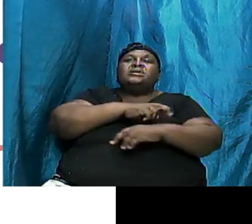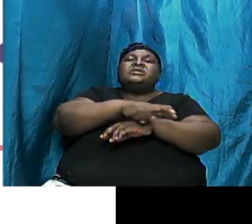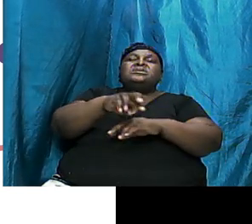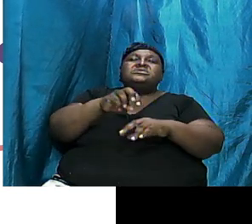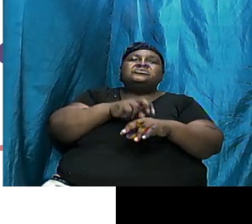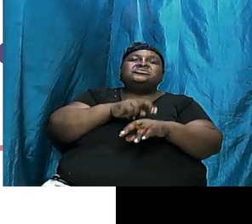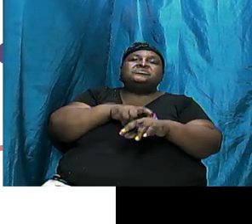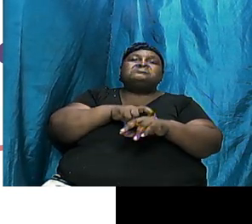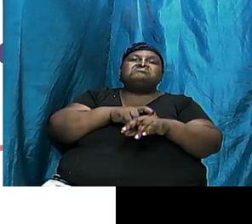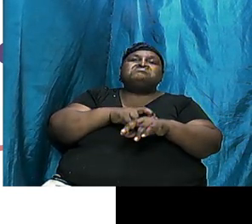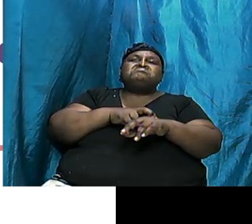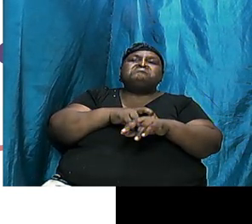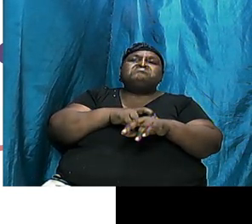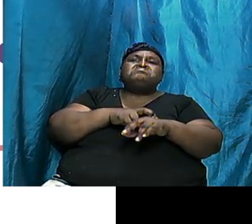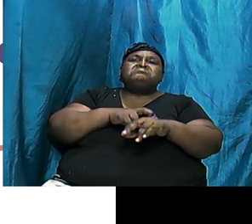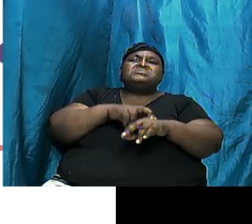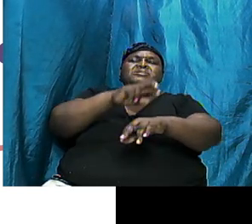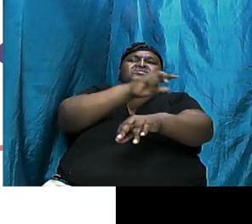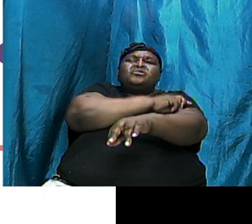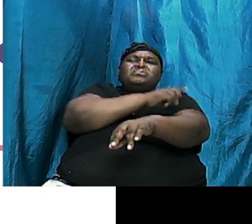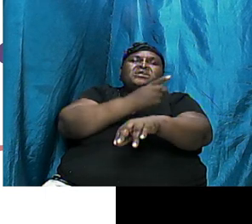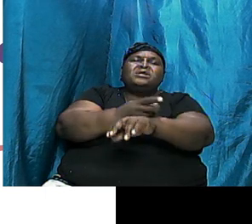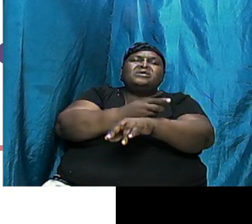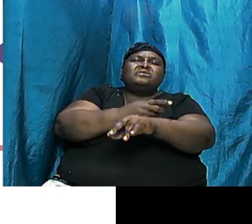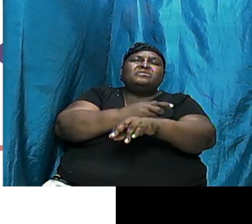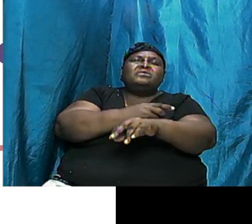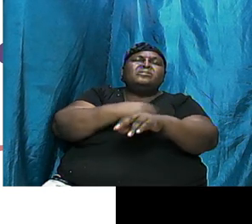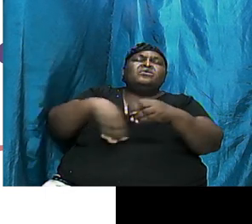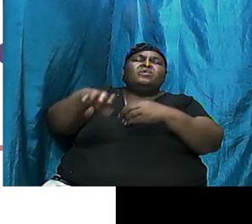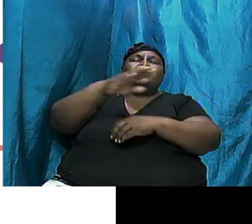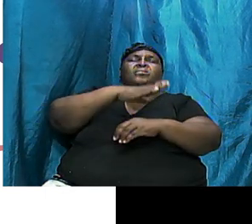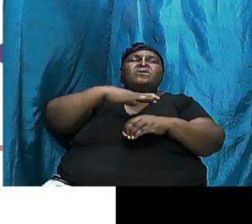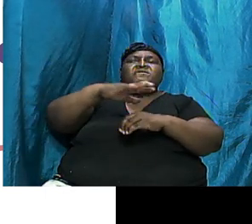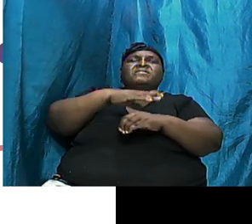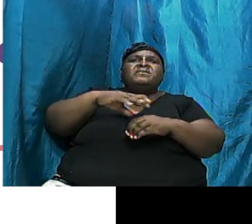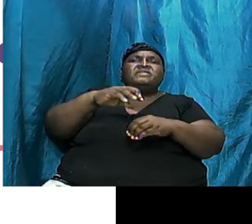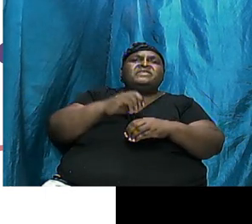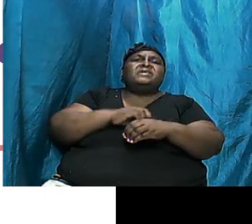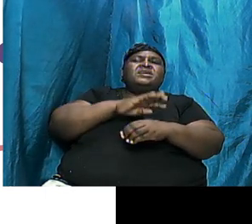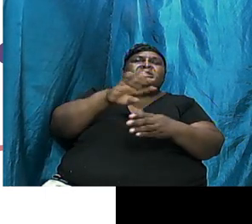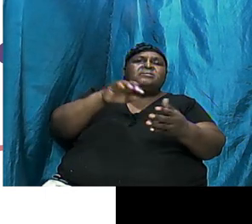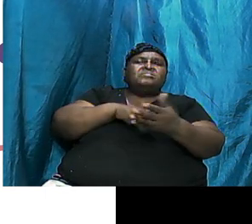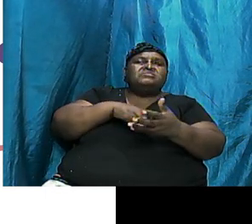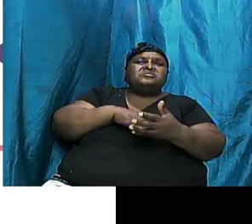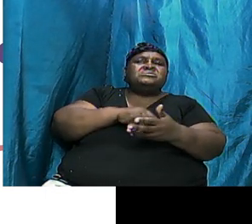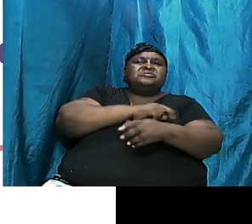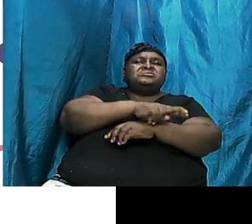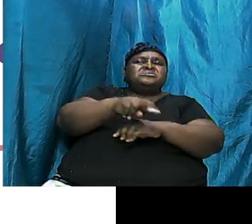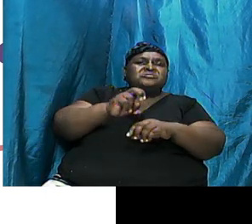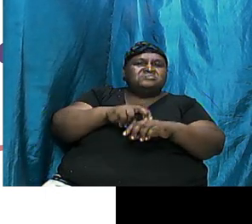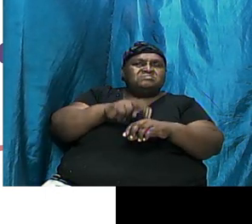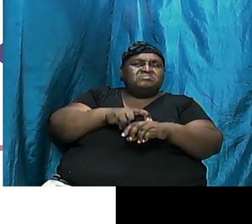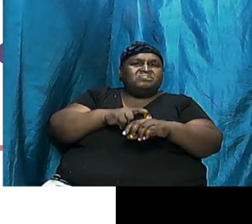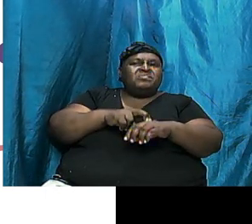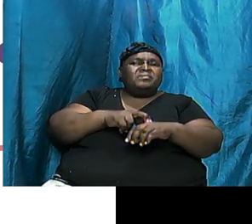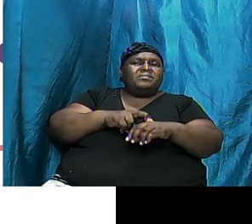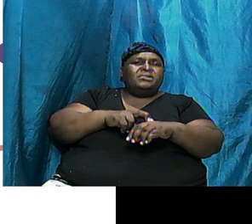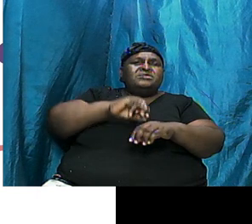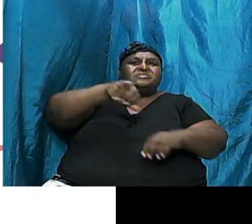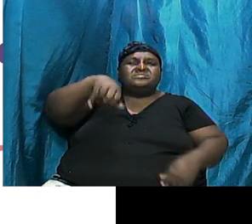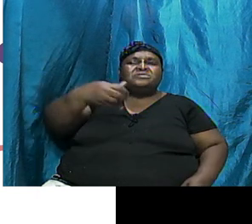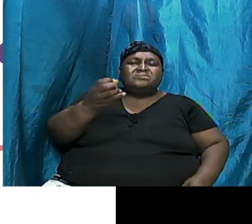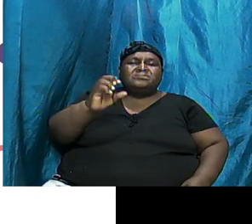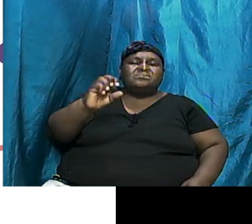Dominion Over The Middle Eastern Nations Just As Noah Indicated That Japheth Will